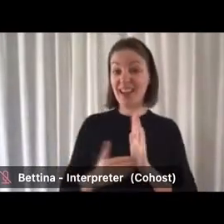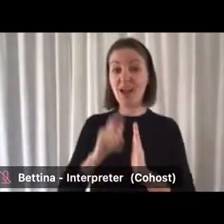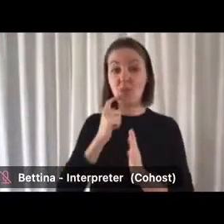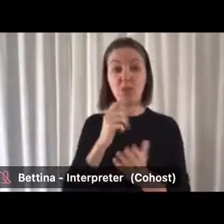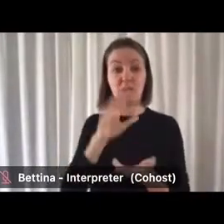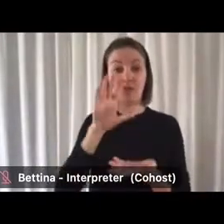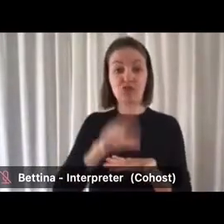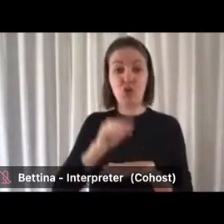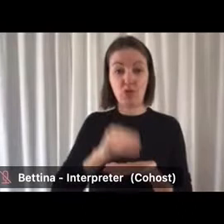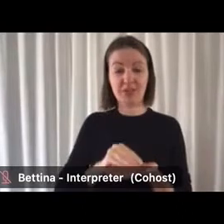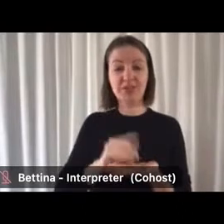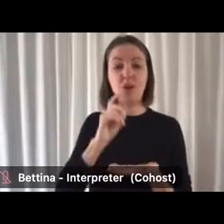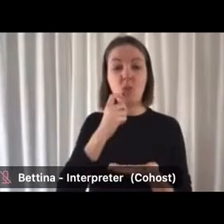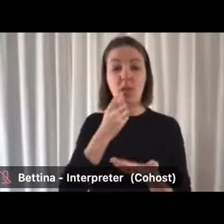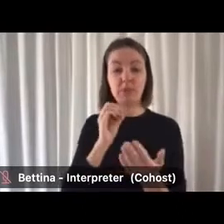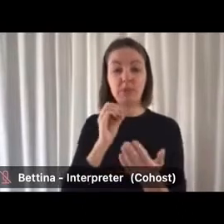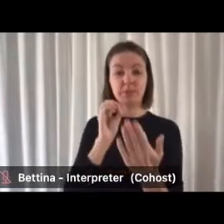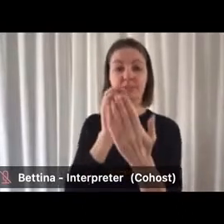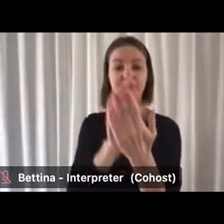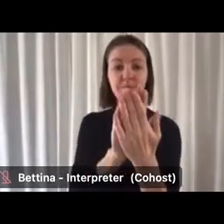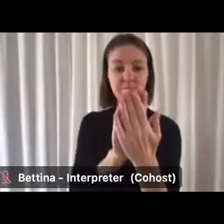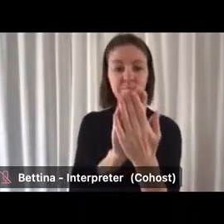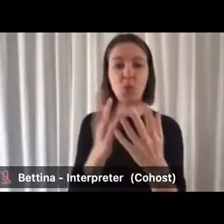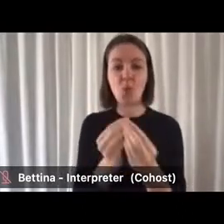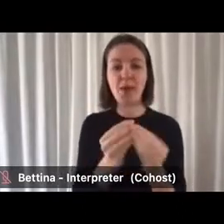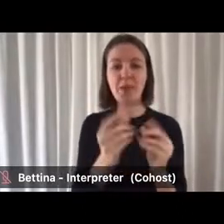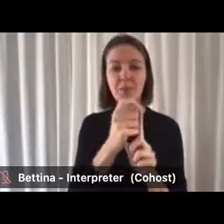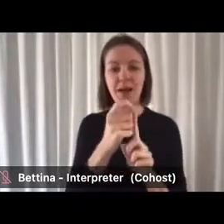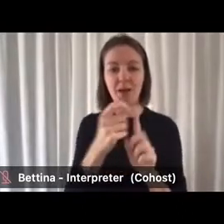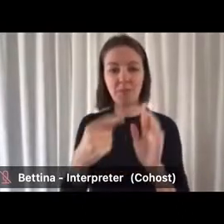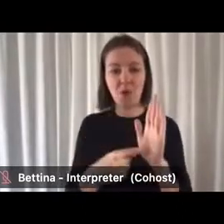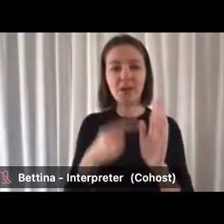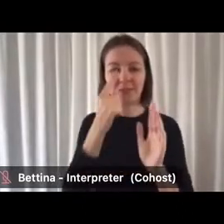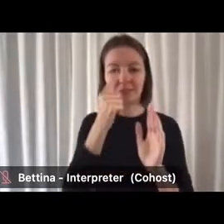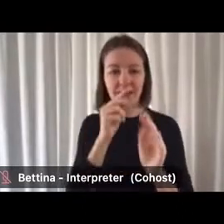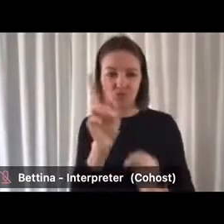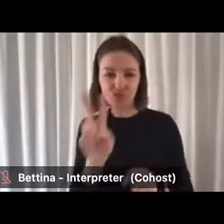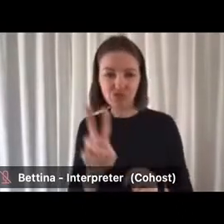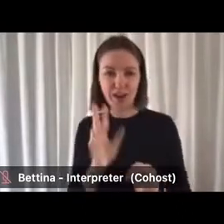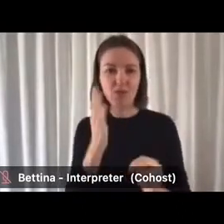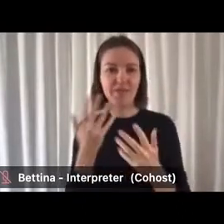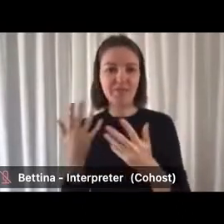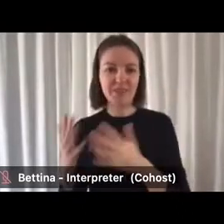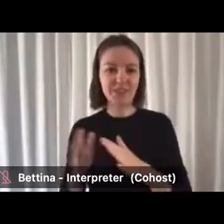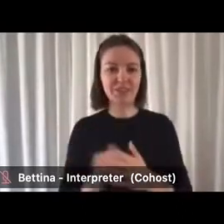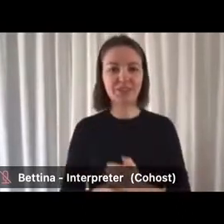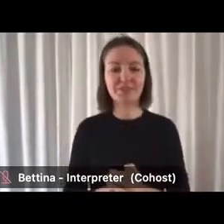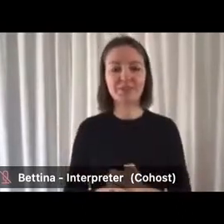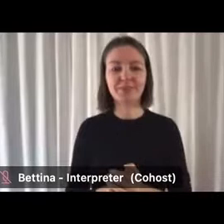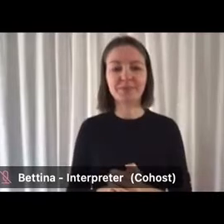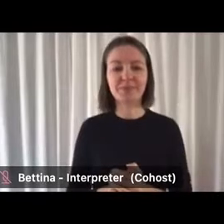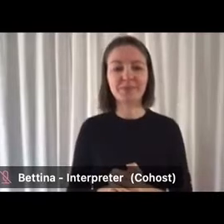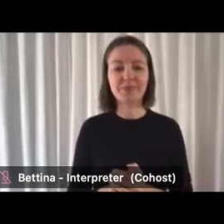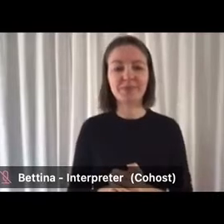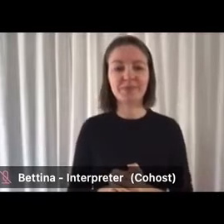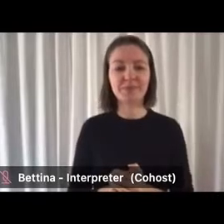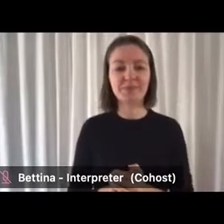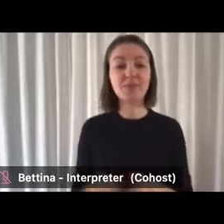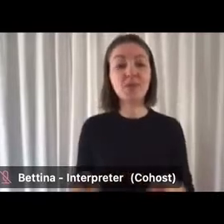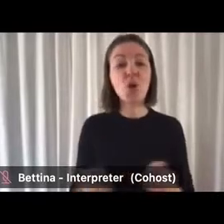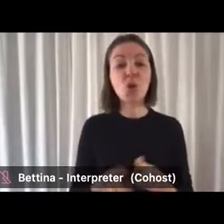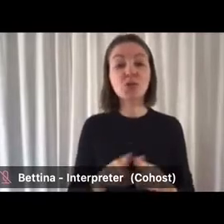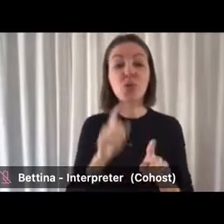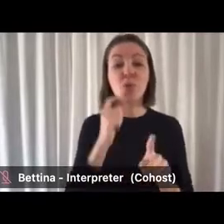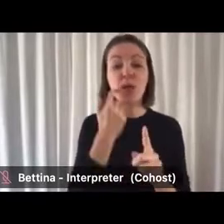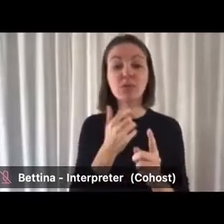the slides. Finally there's a short survey for you to complete at the conclusion of this webinar. It will automatically pop up in your